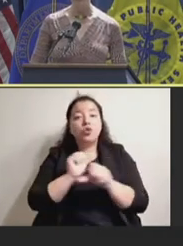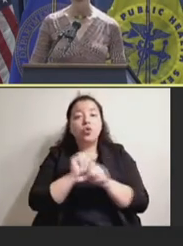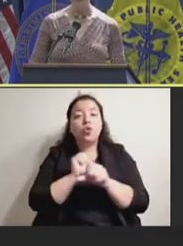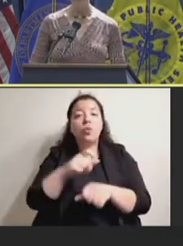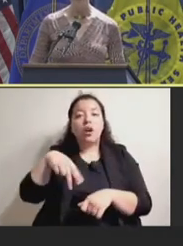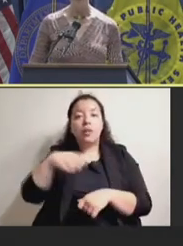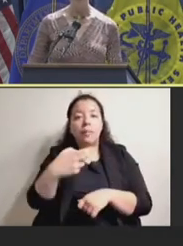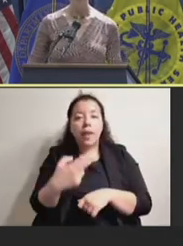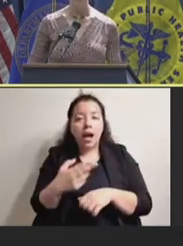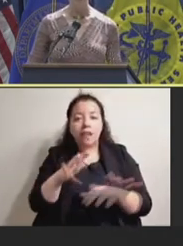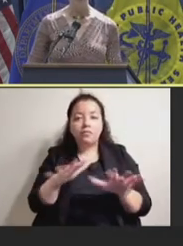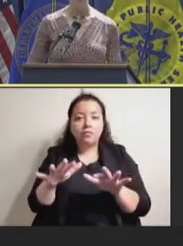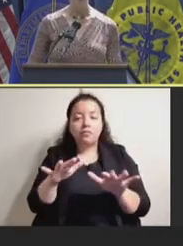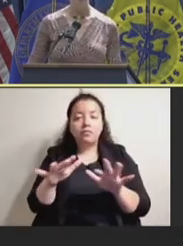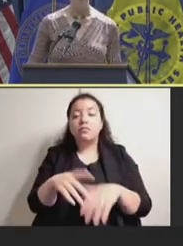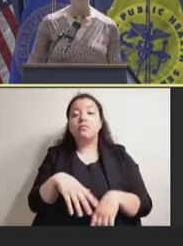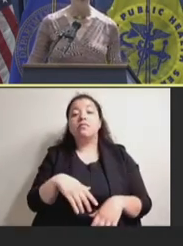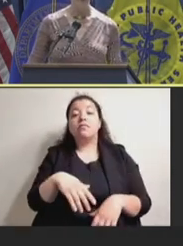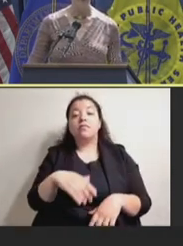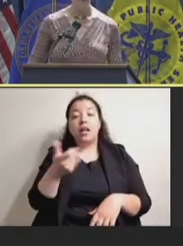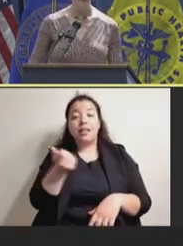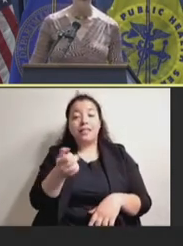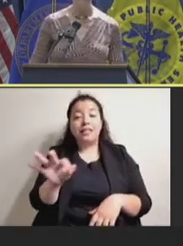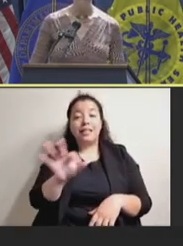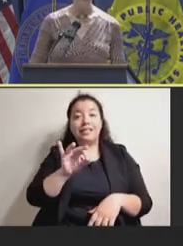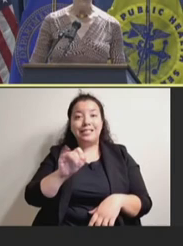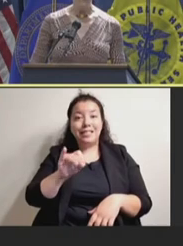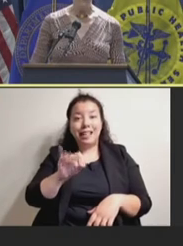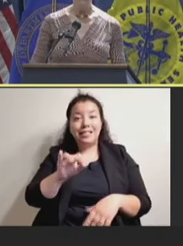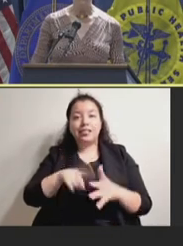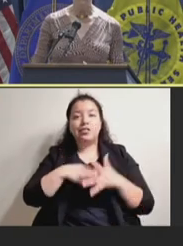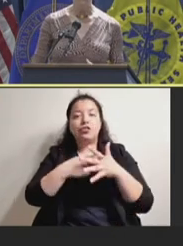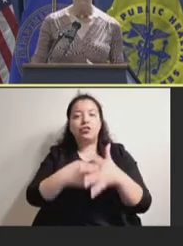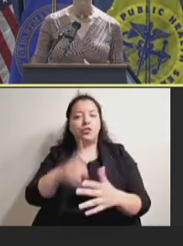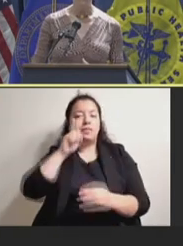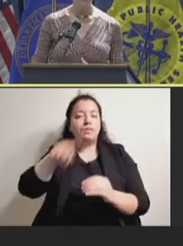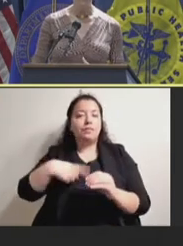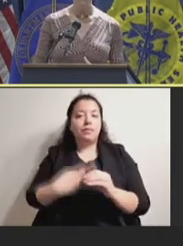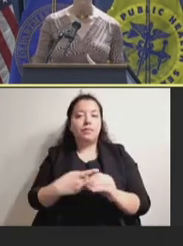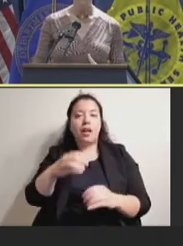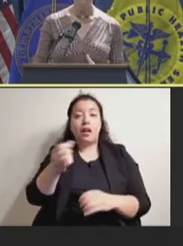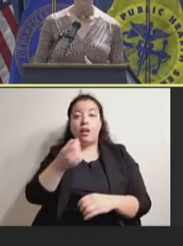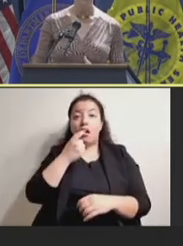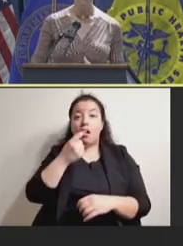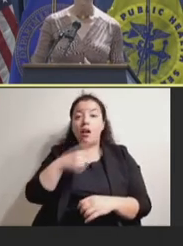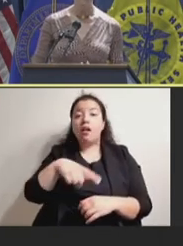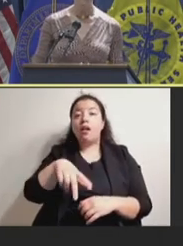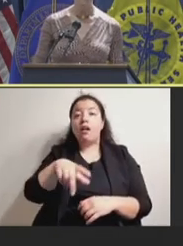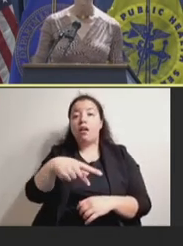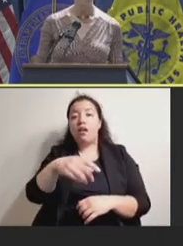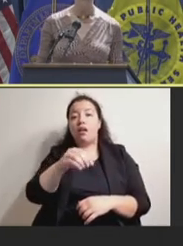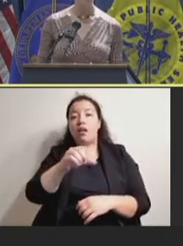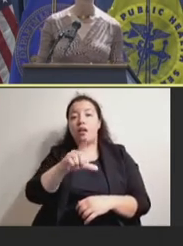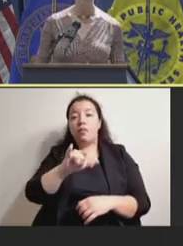1990s with oral polio vaccine. And to prove the concept, WHO and UNICEF came on board